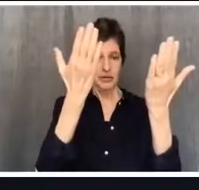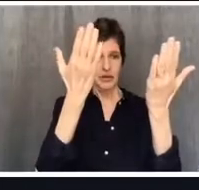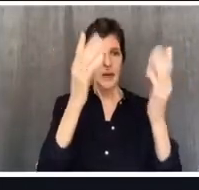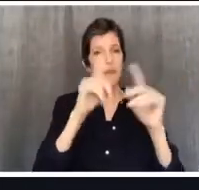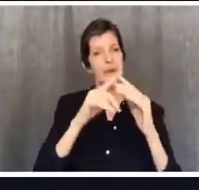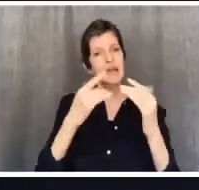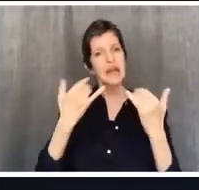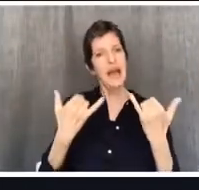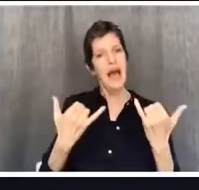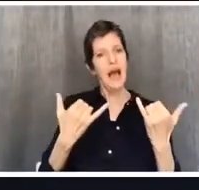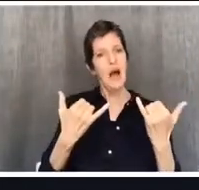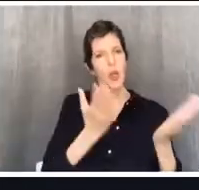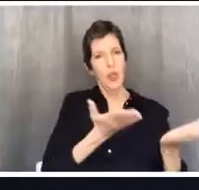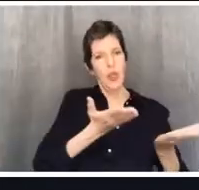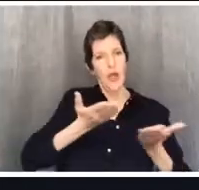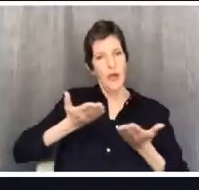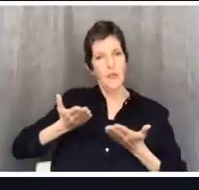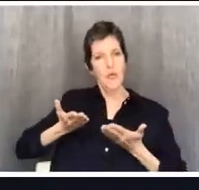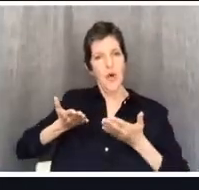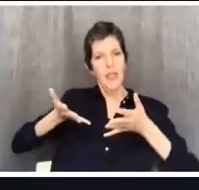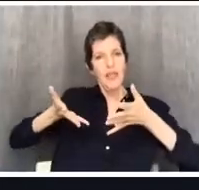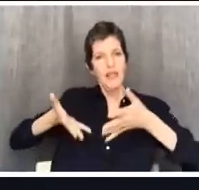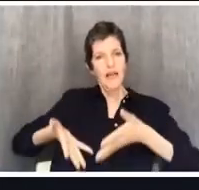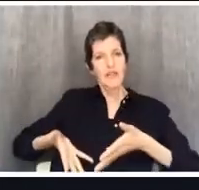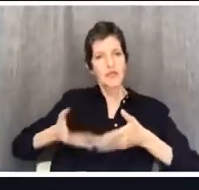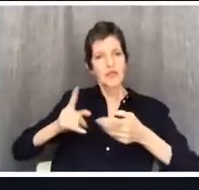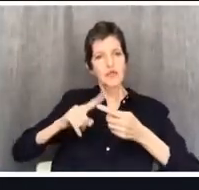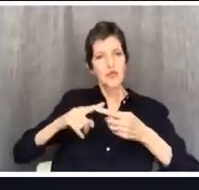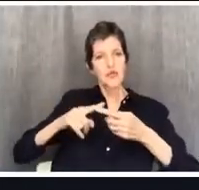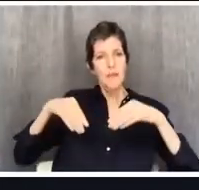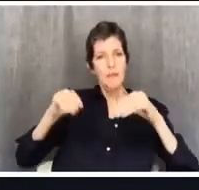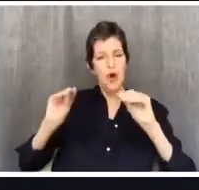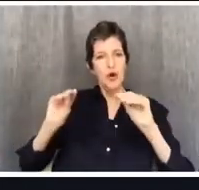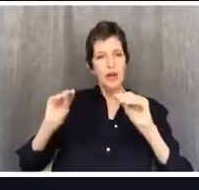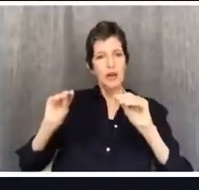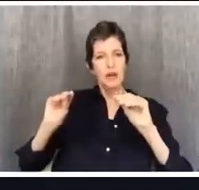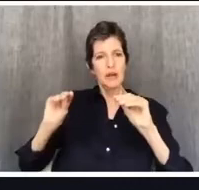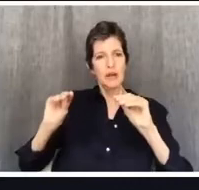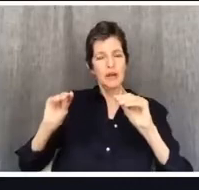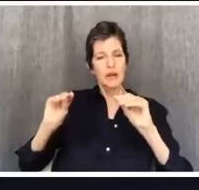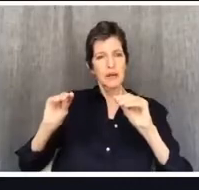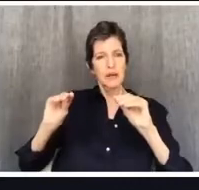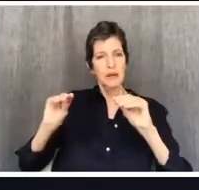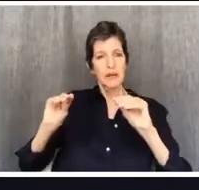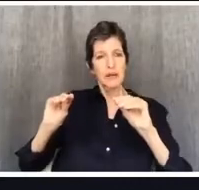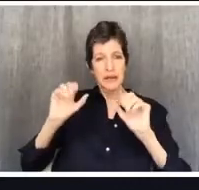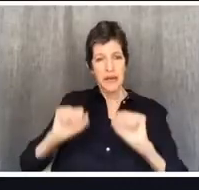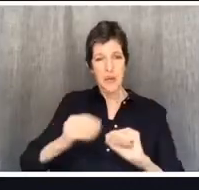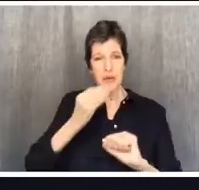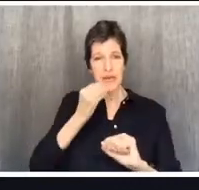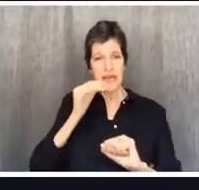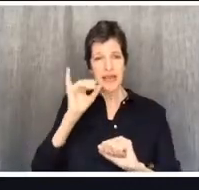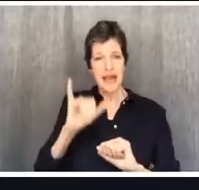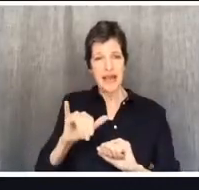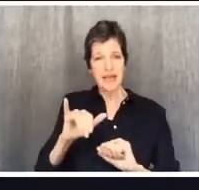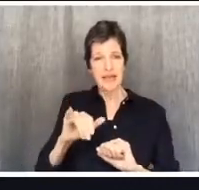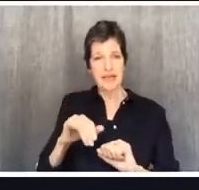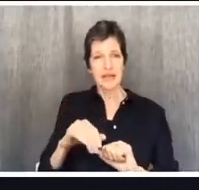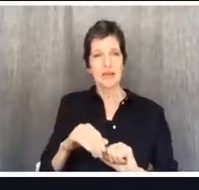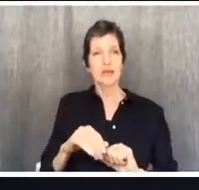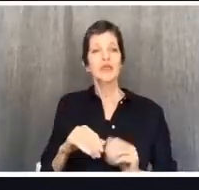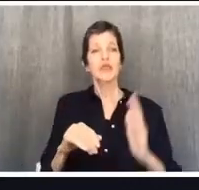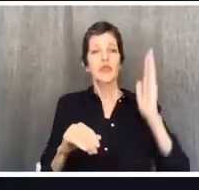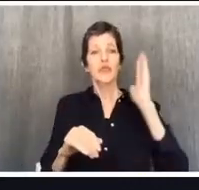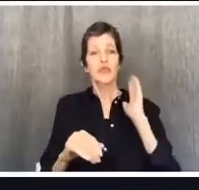Now, the legalist would say, absolutely not, especially if they were formerly Jewish, because